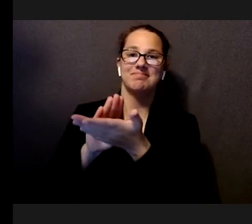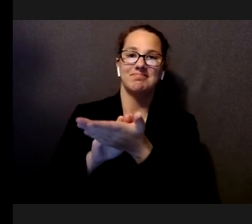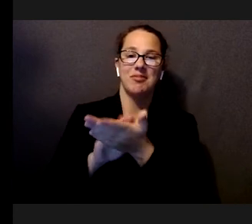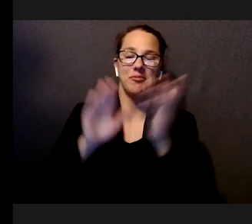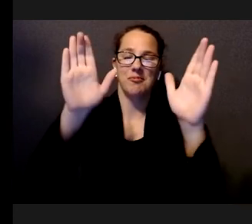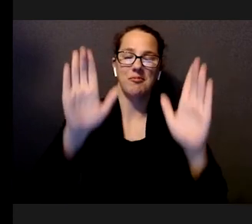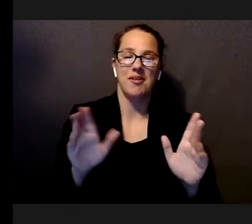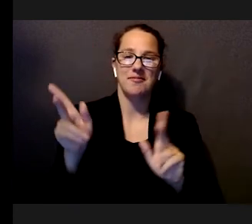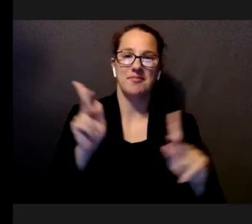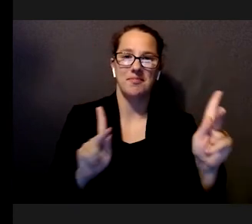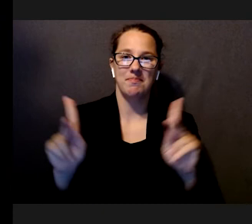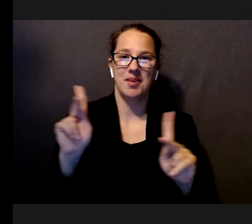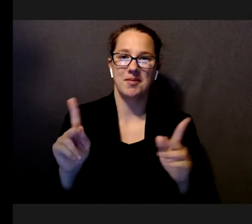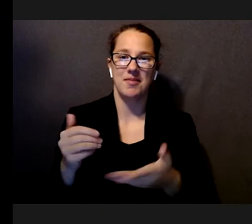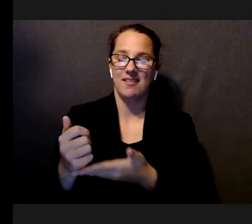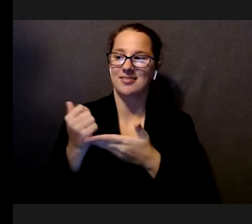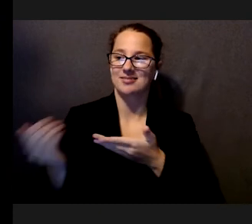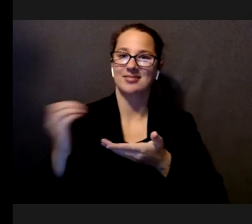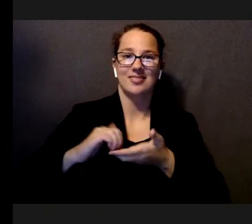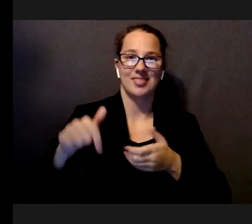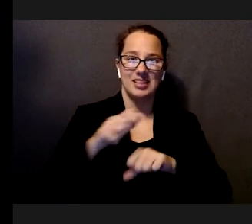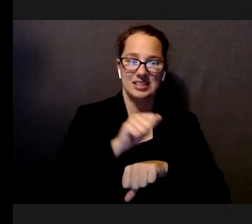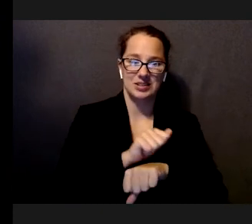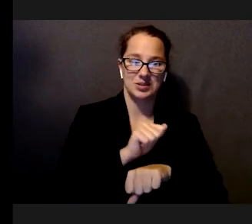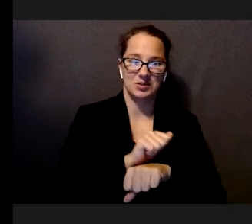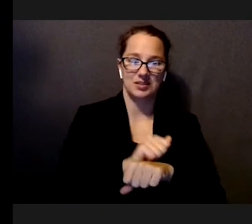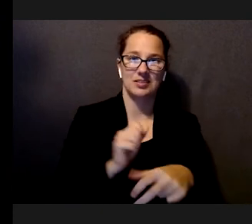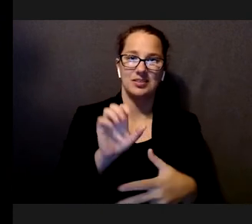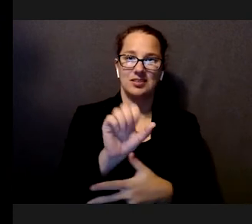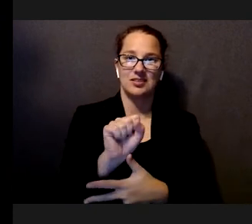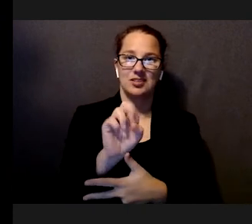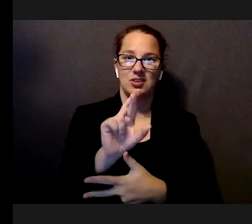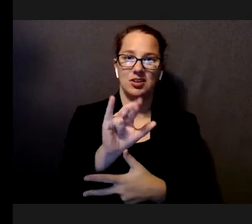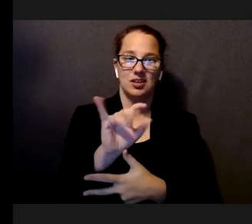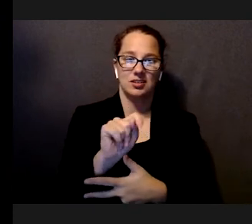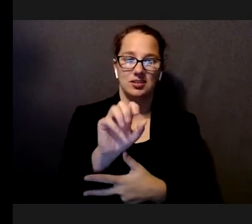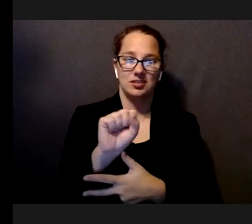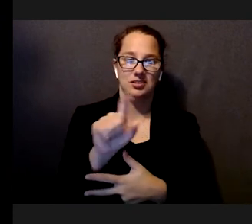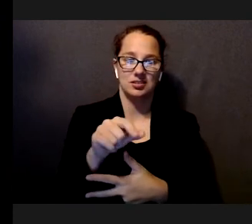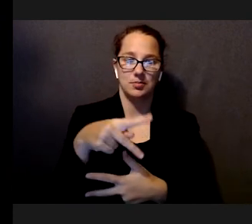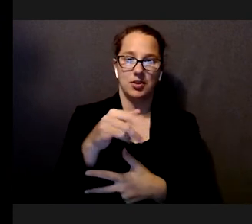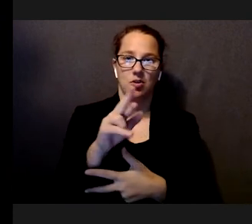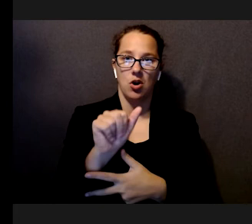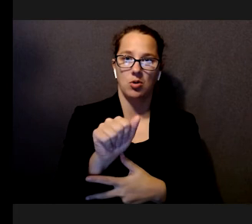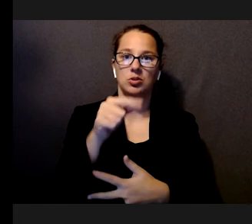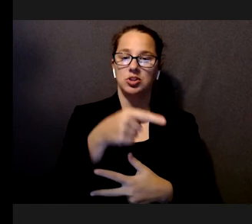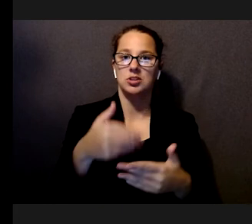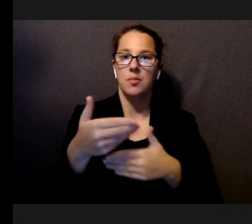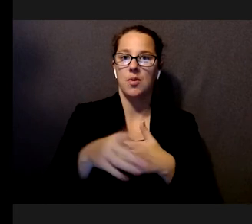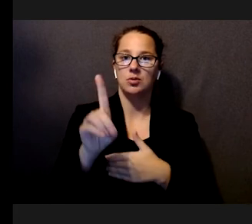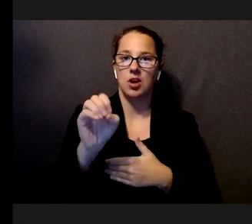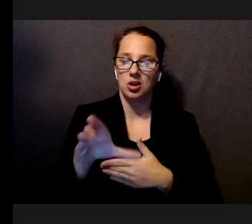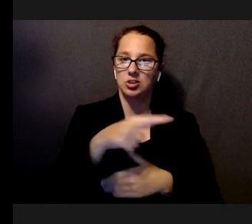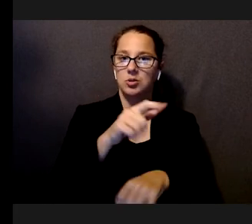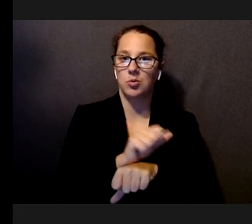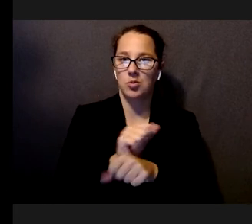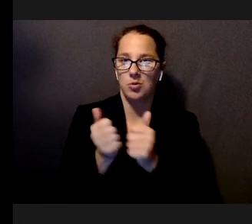collaborators that have contributed to this work. So, Sarit Spiro was a postdoc who worked with